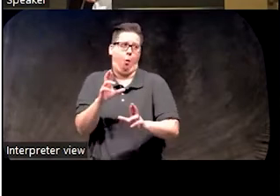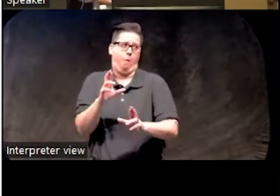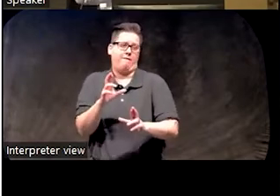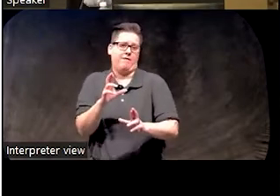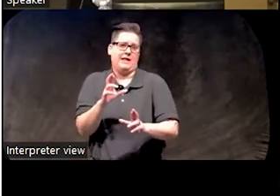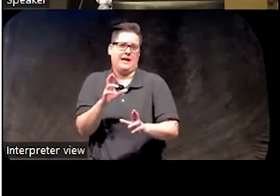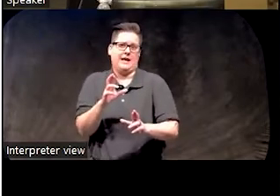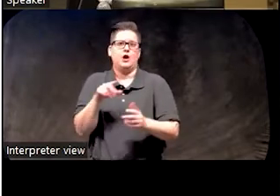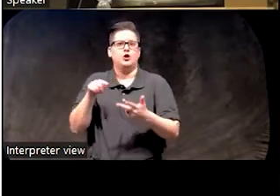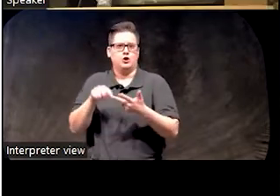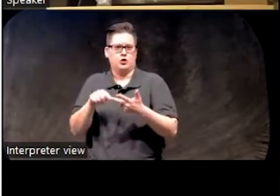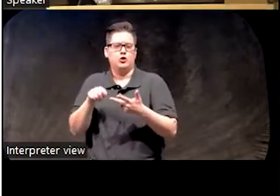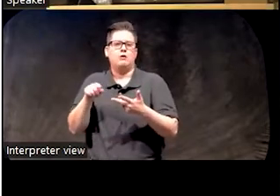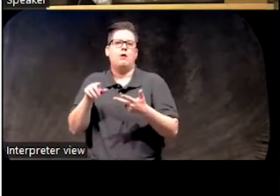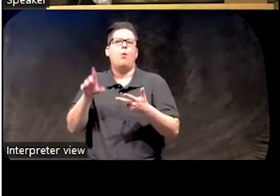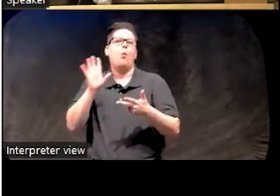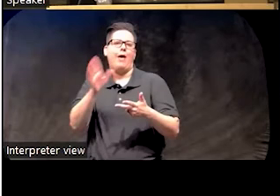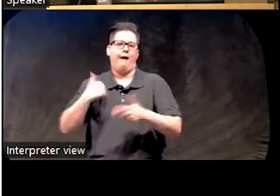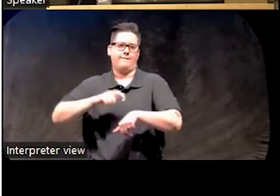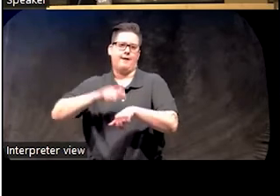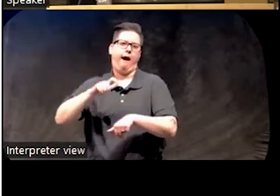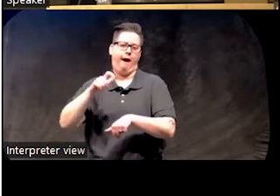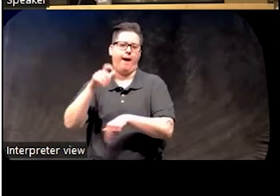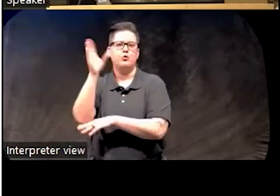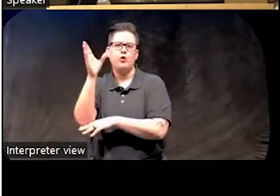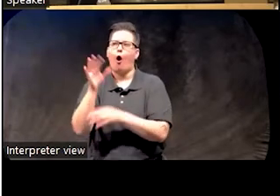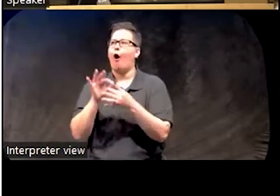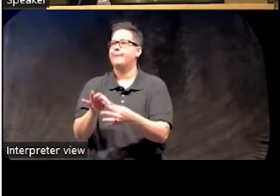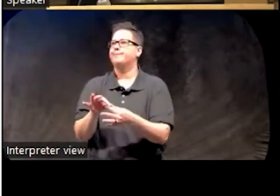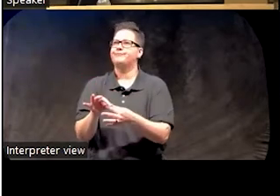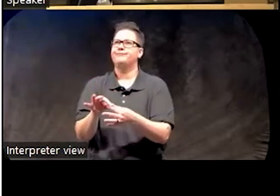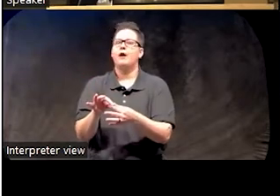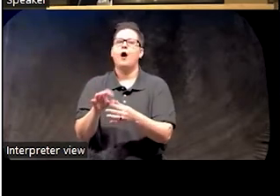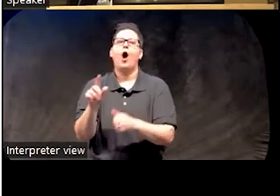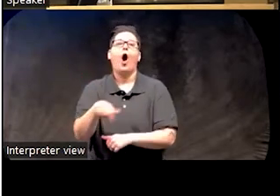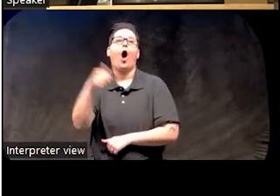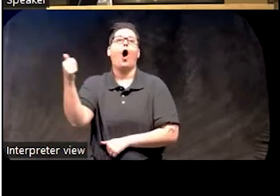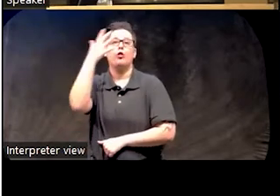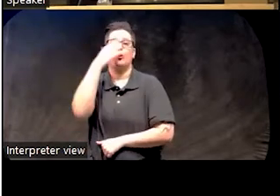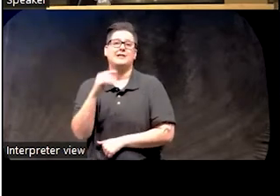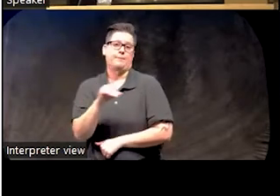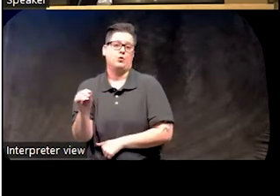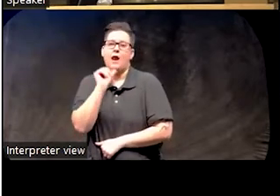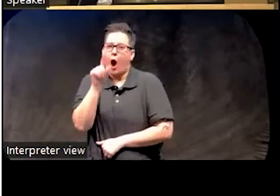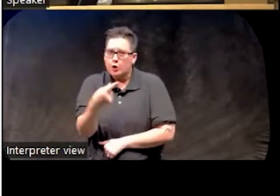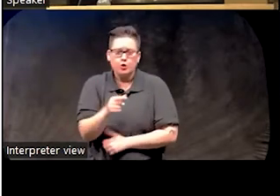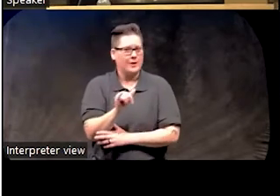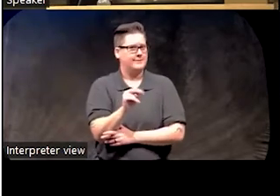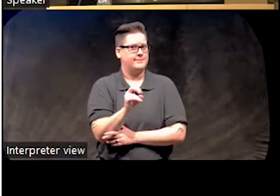get to a segment of her talk that addresses other sleep disorders other than